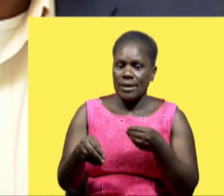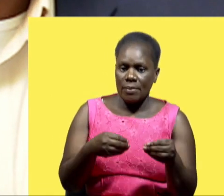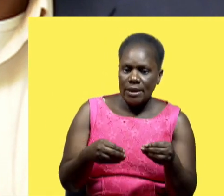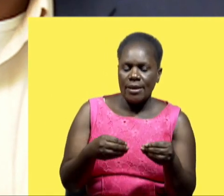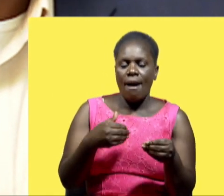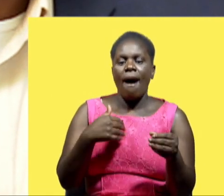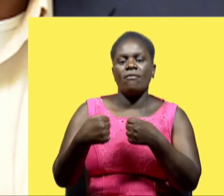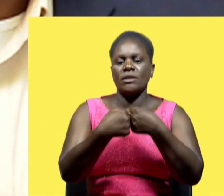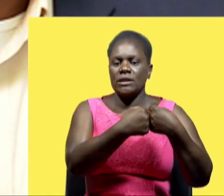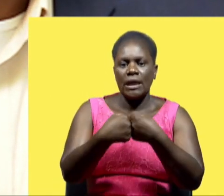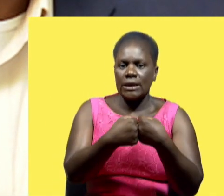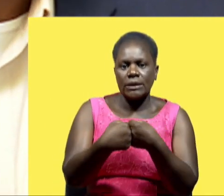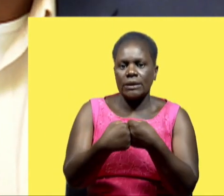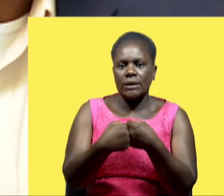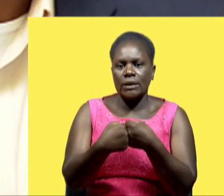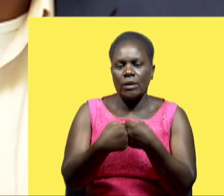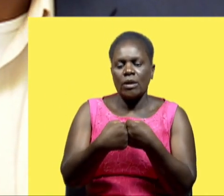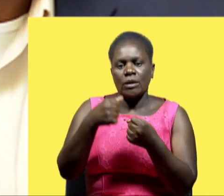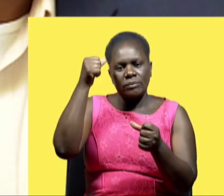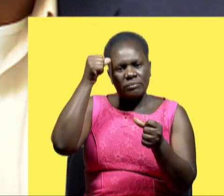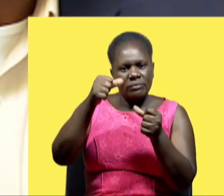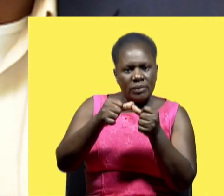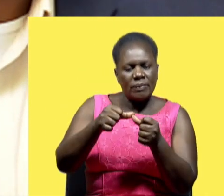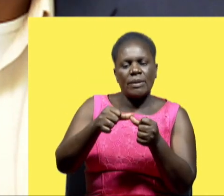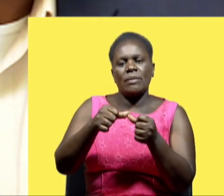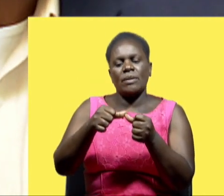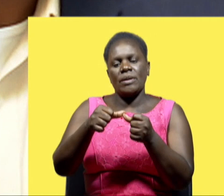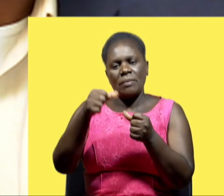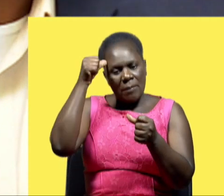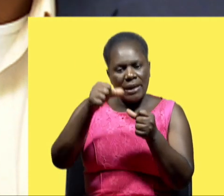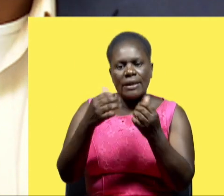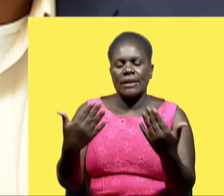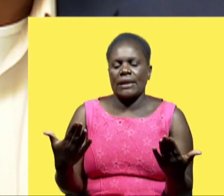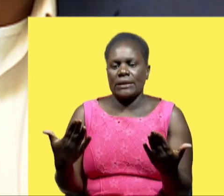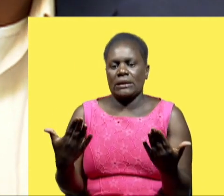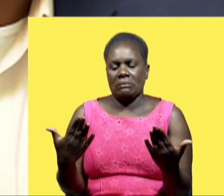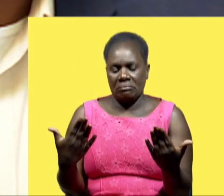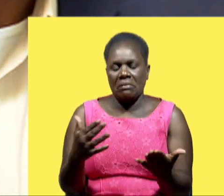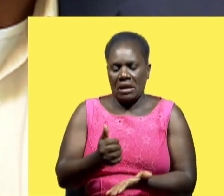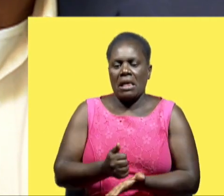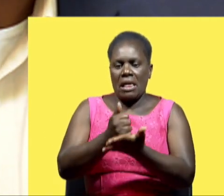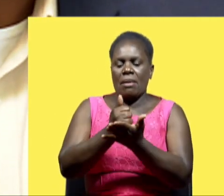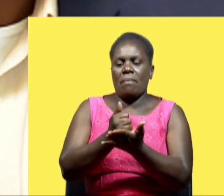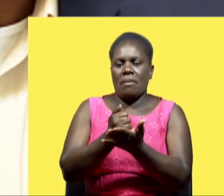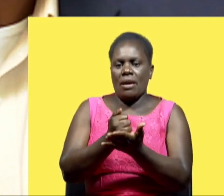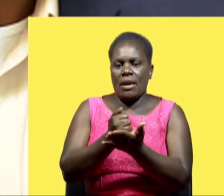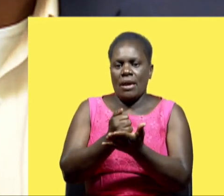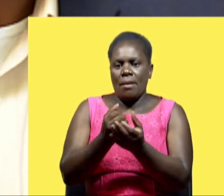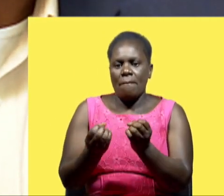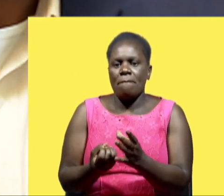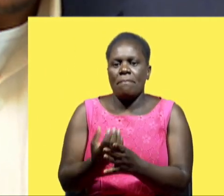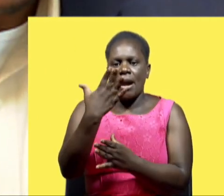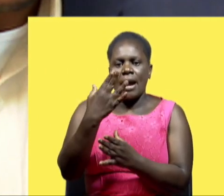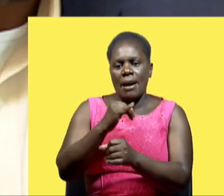who has challenges in uh retention in memory in recalling it would aid in